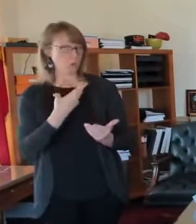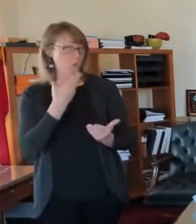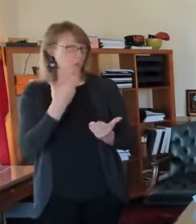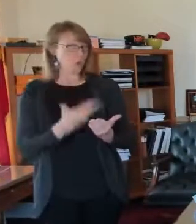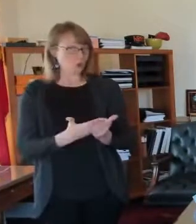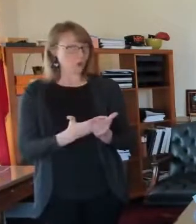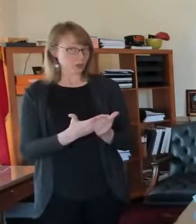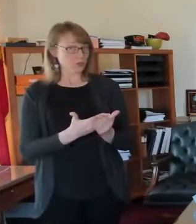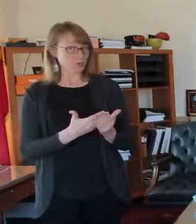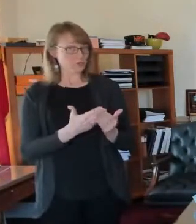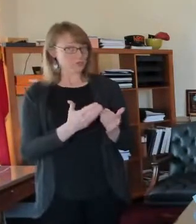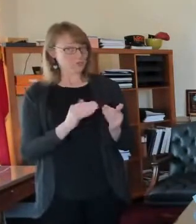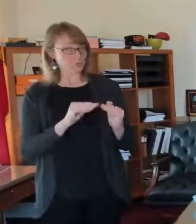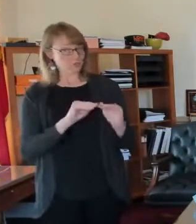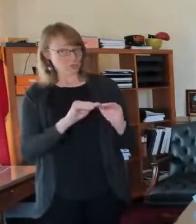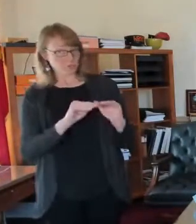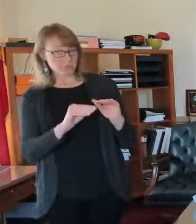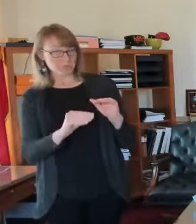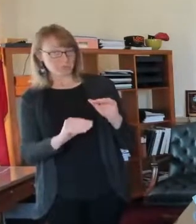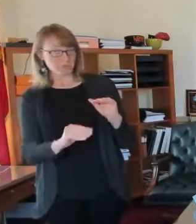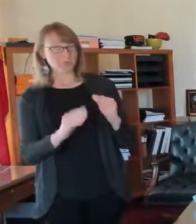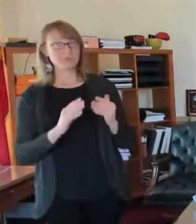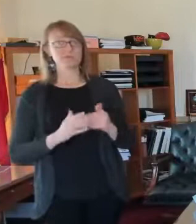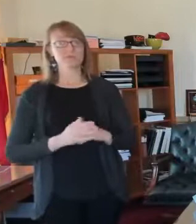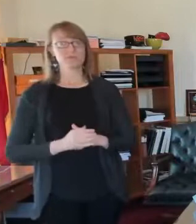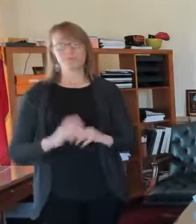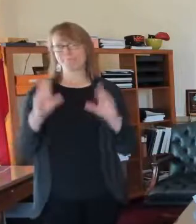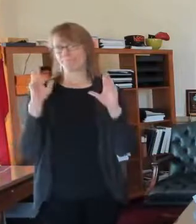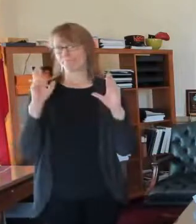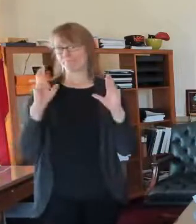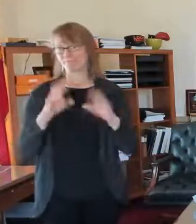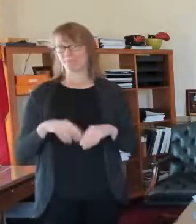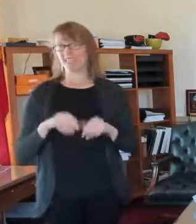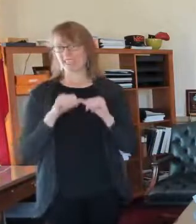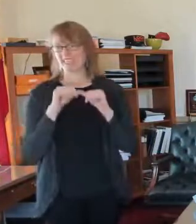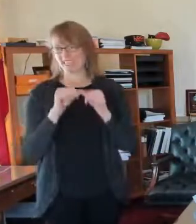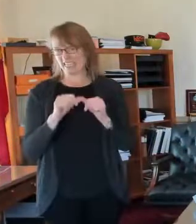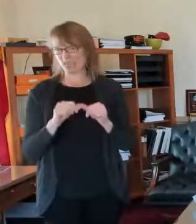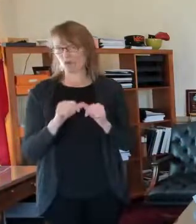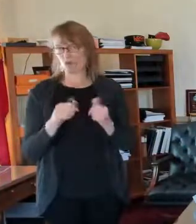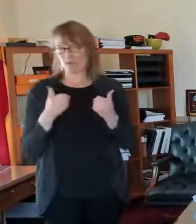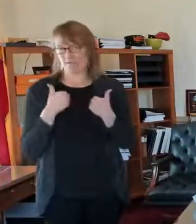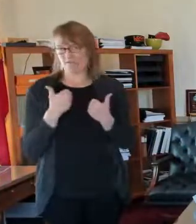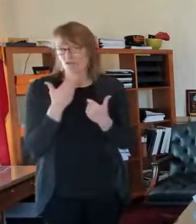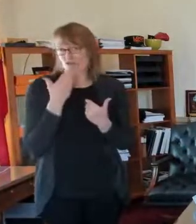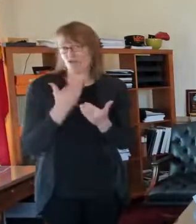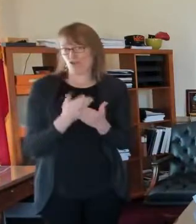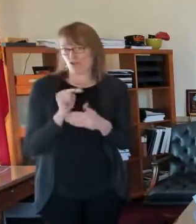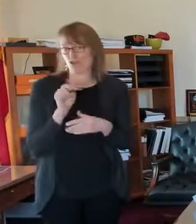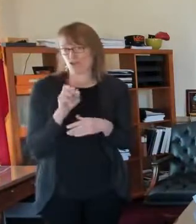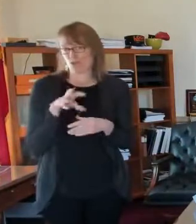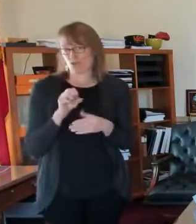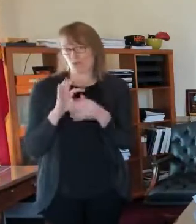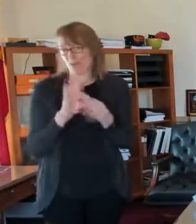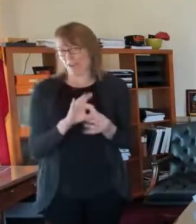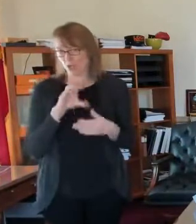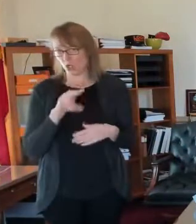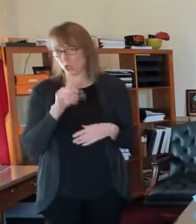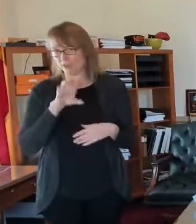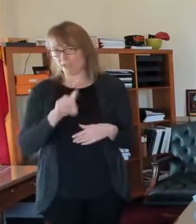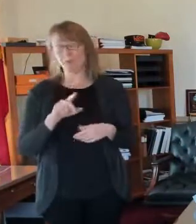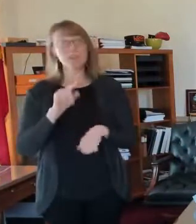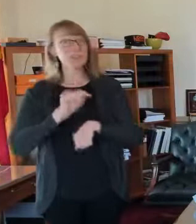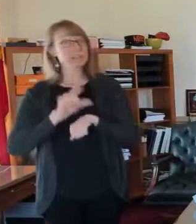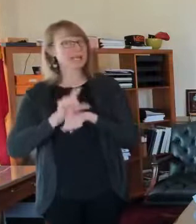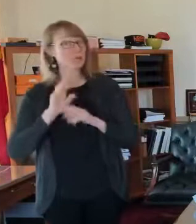fingers crossed that continues. Let me give you a few of those numbers. Yesterday in the city of St. Louis, we